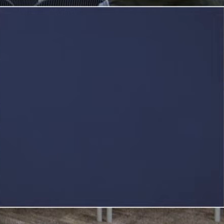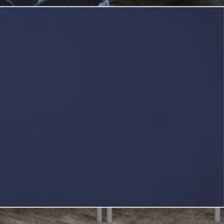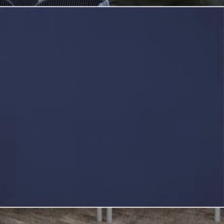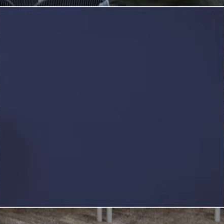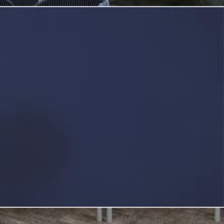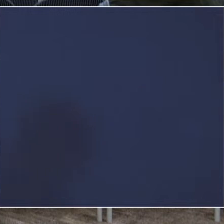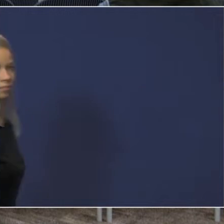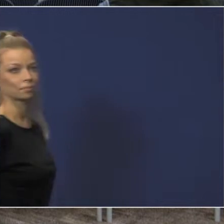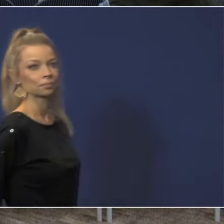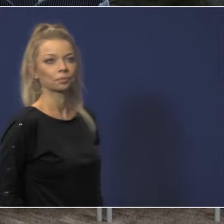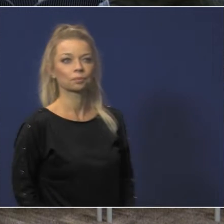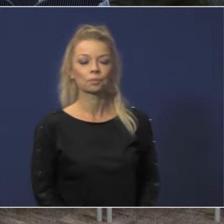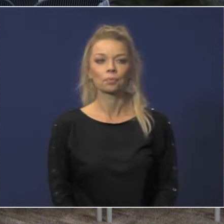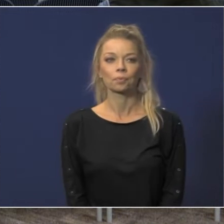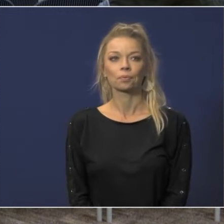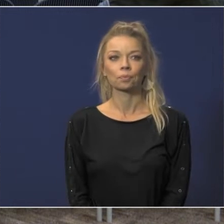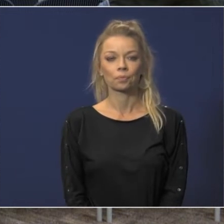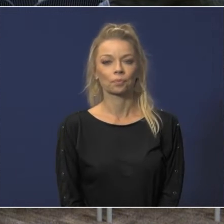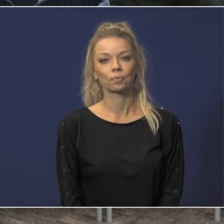will you repeat your question